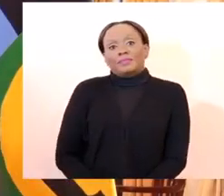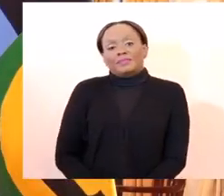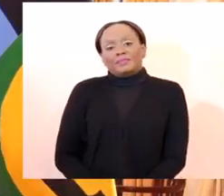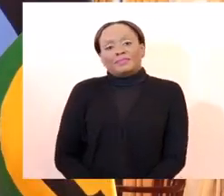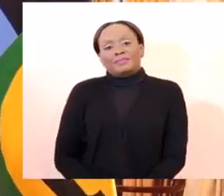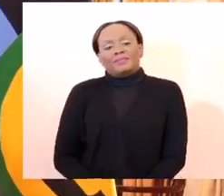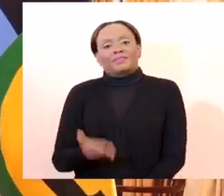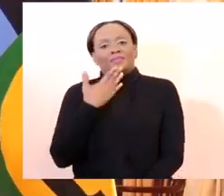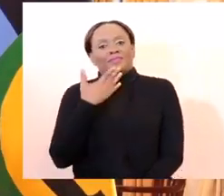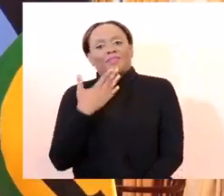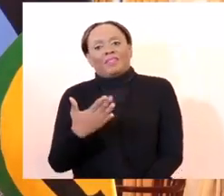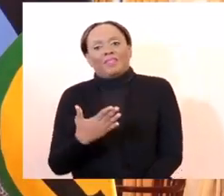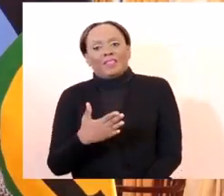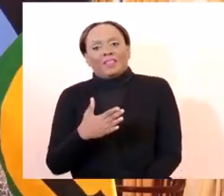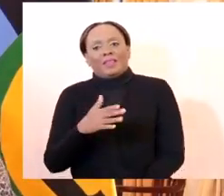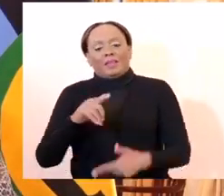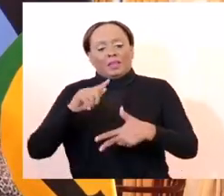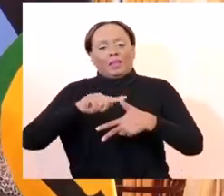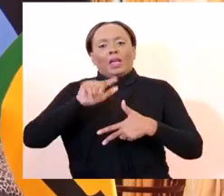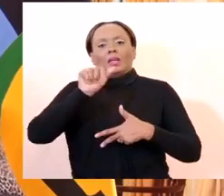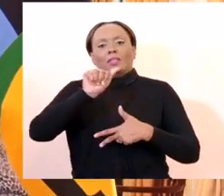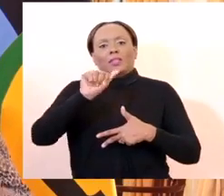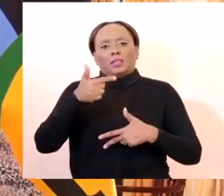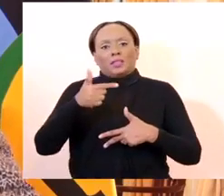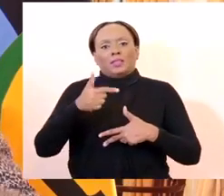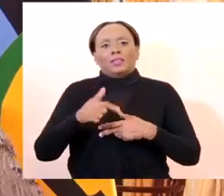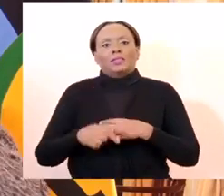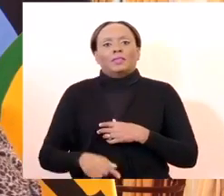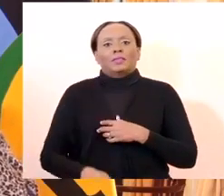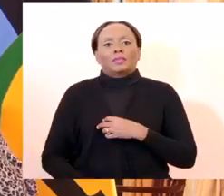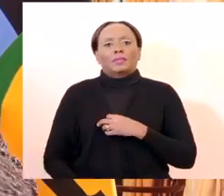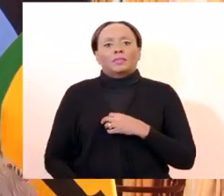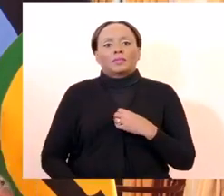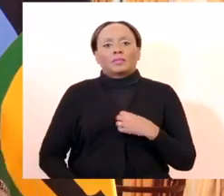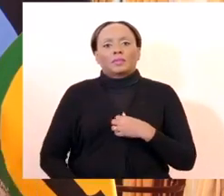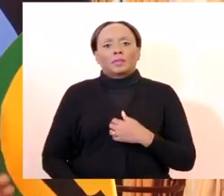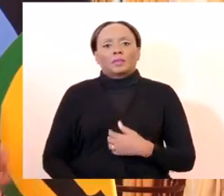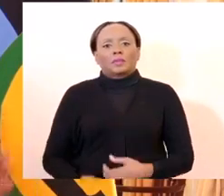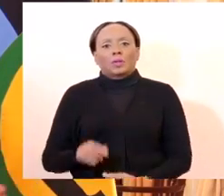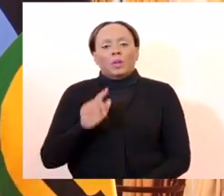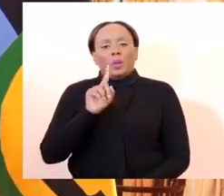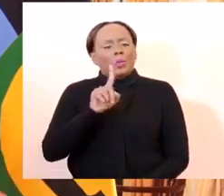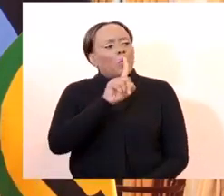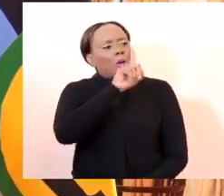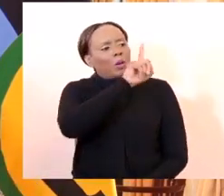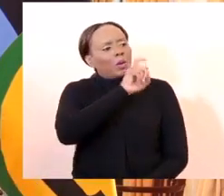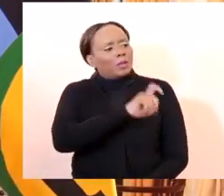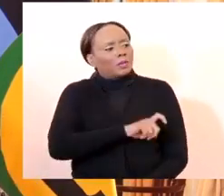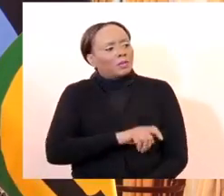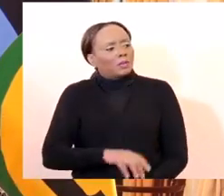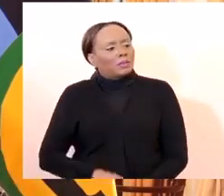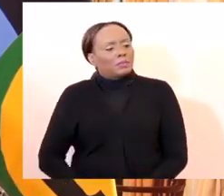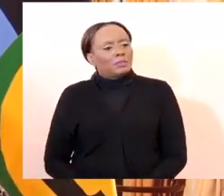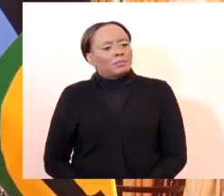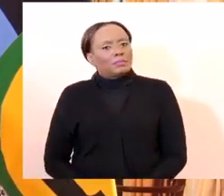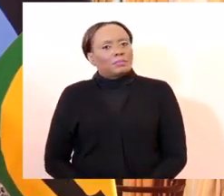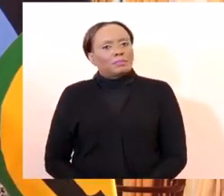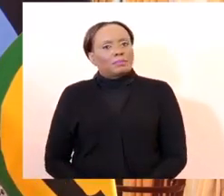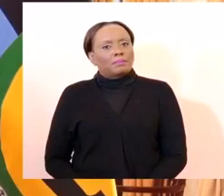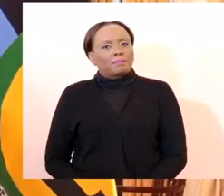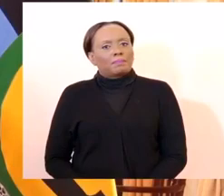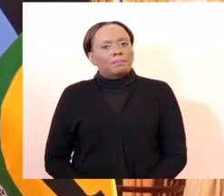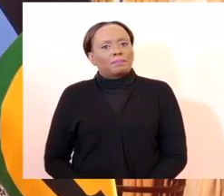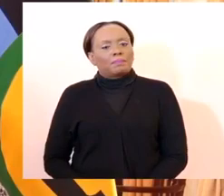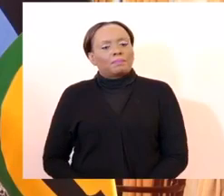Thank you very much, Attorney General. Just one question, please. Can you remind the public of this period of